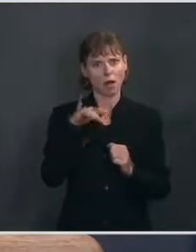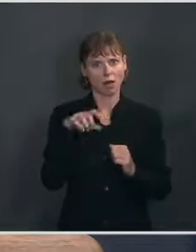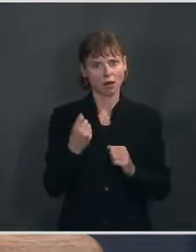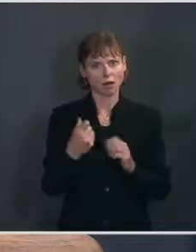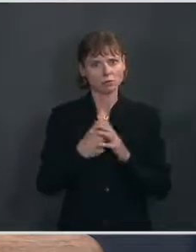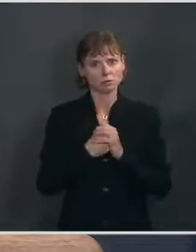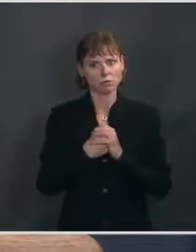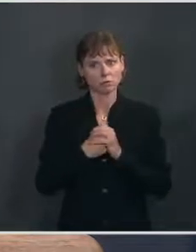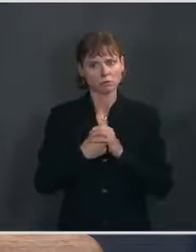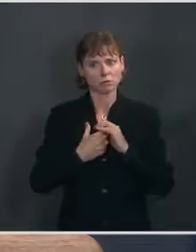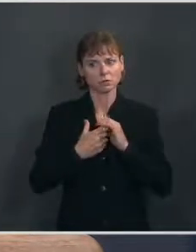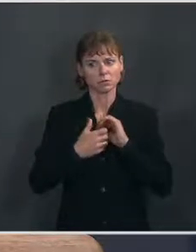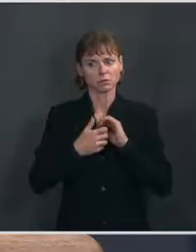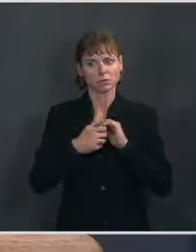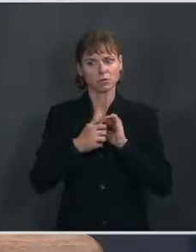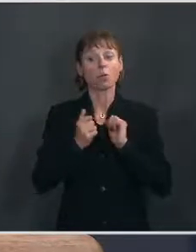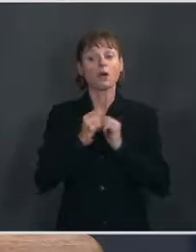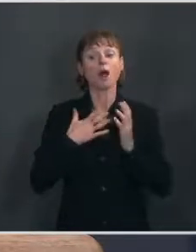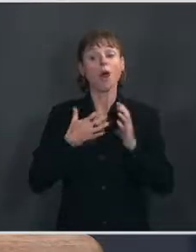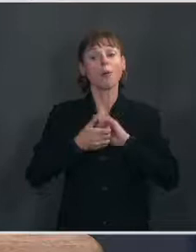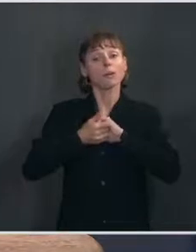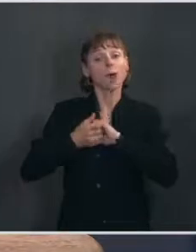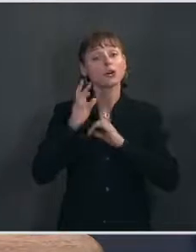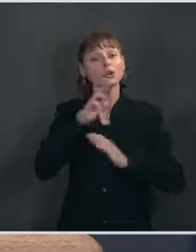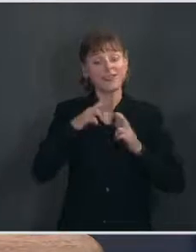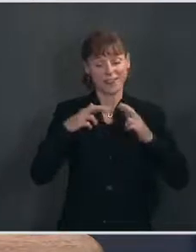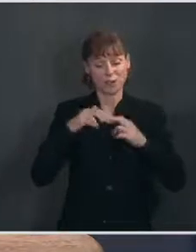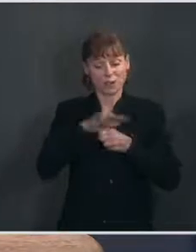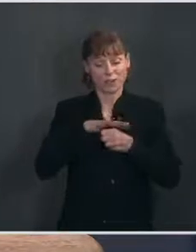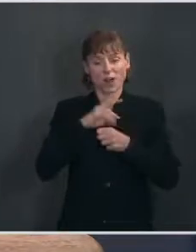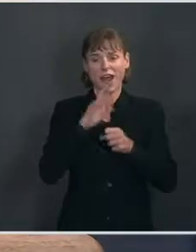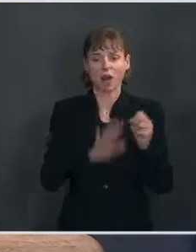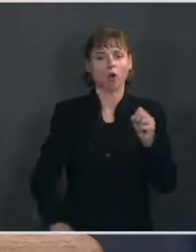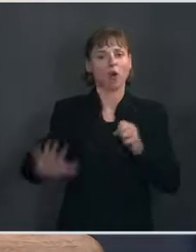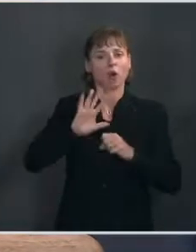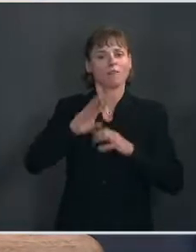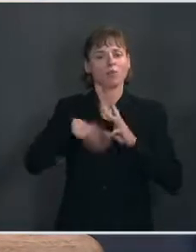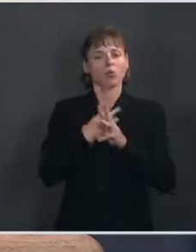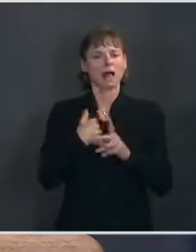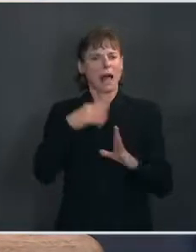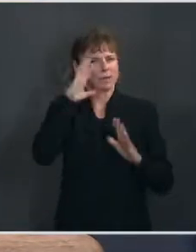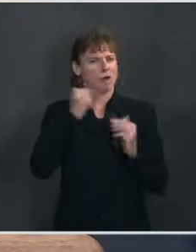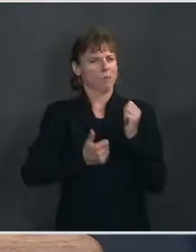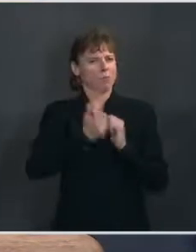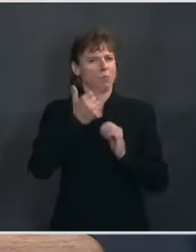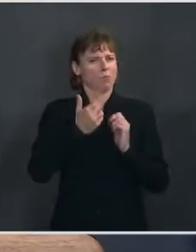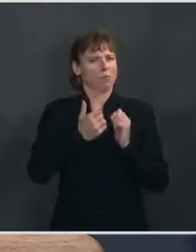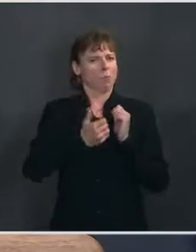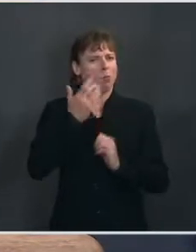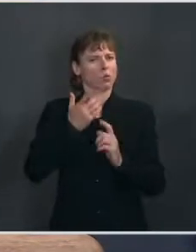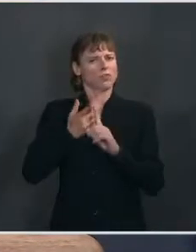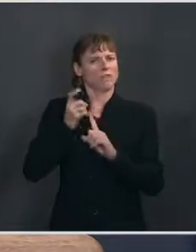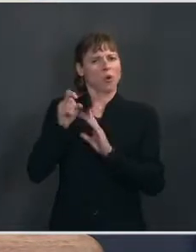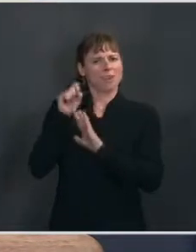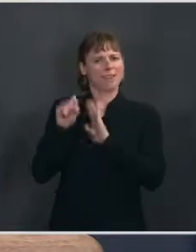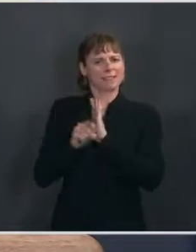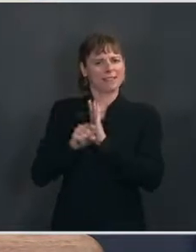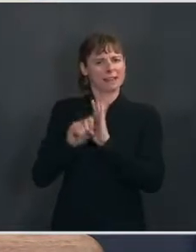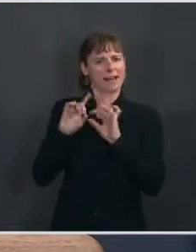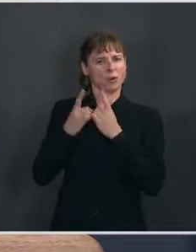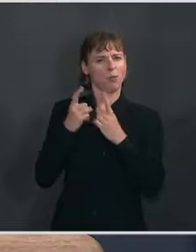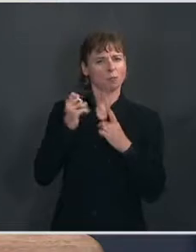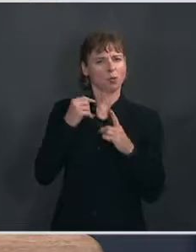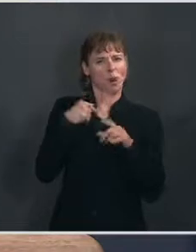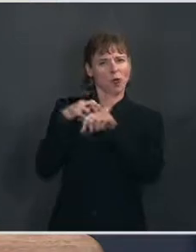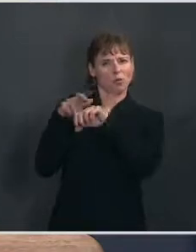partners in the region and around the world. I would expect many of those would come through the State Department. So I'd certainly defer to to